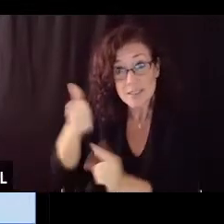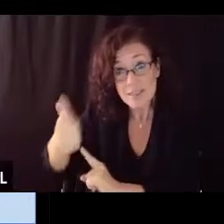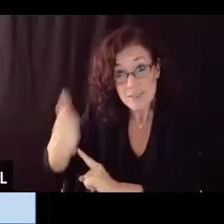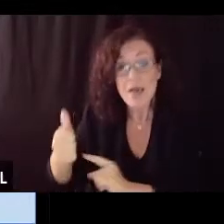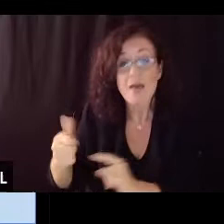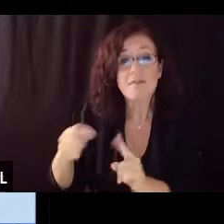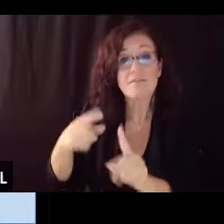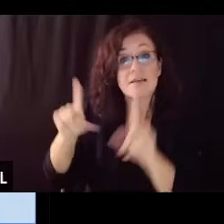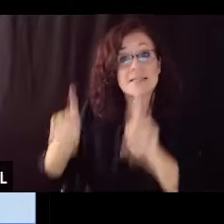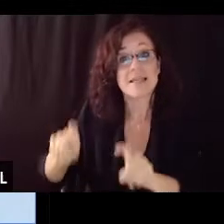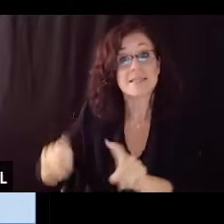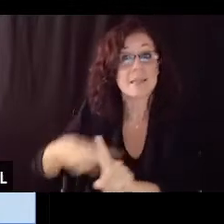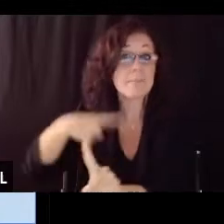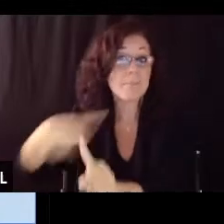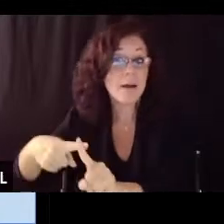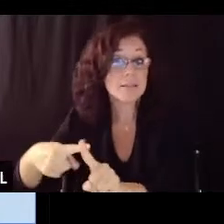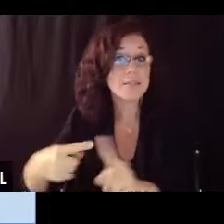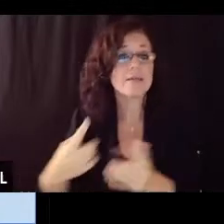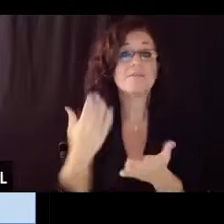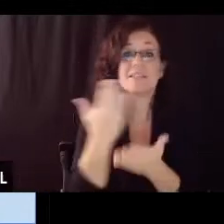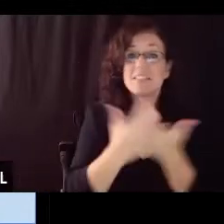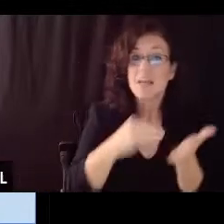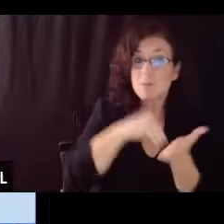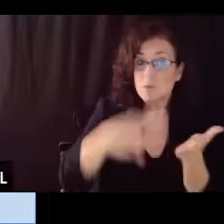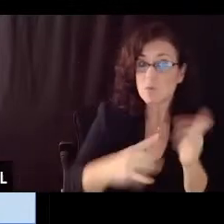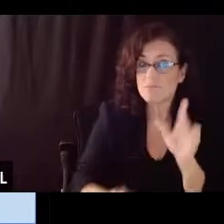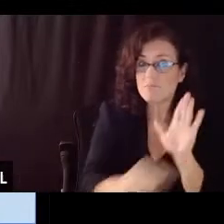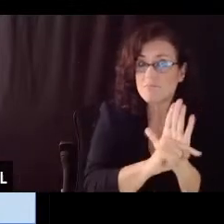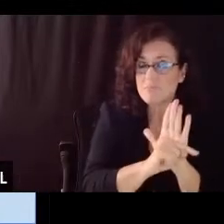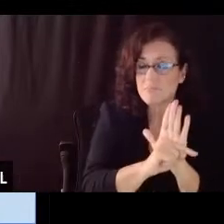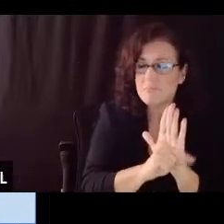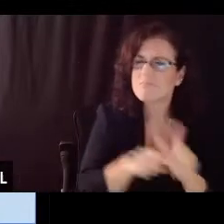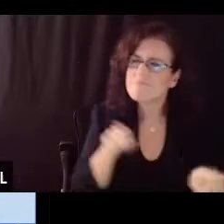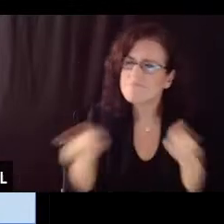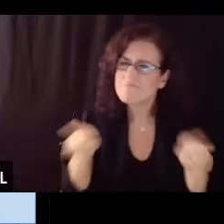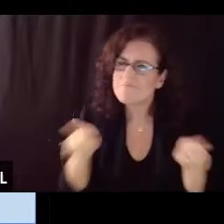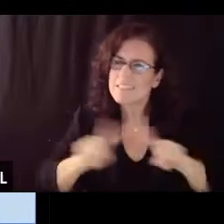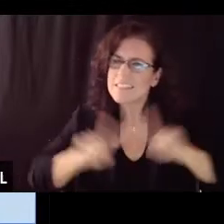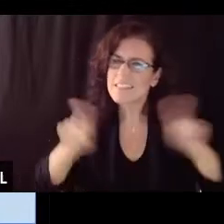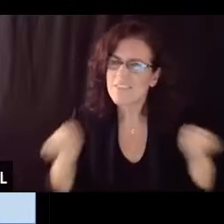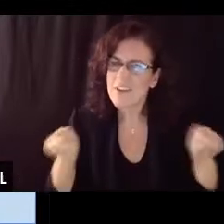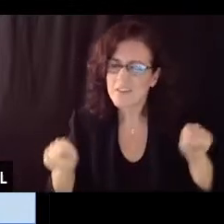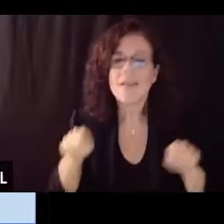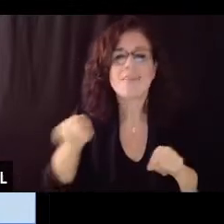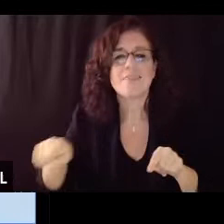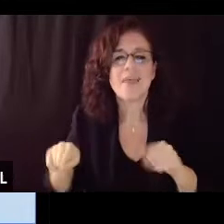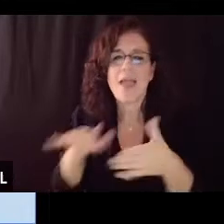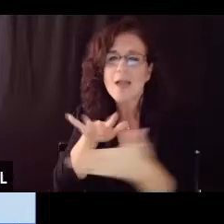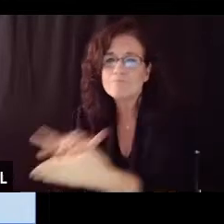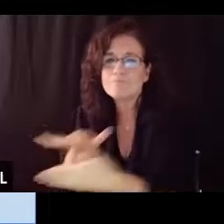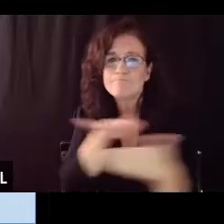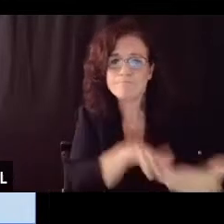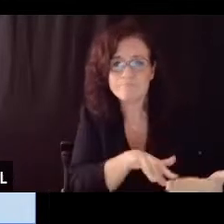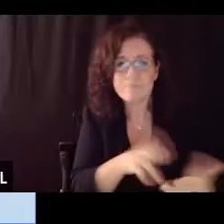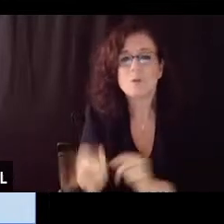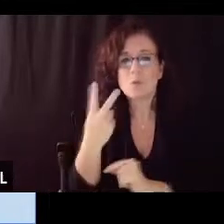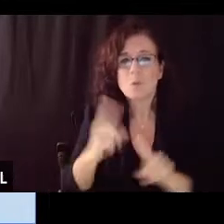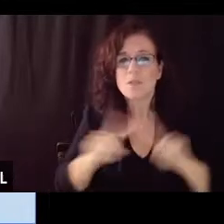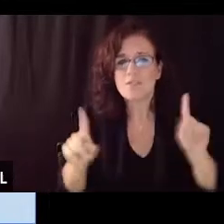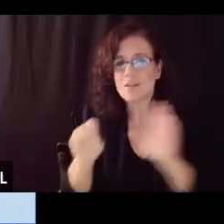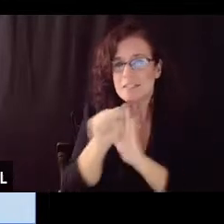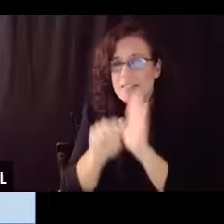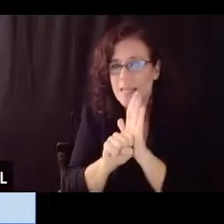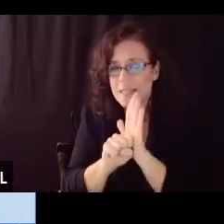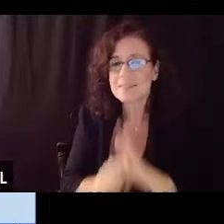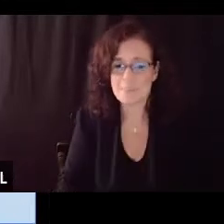and said what are the differences between these children who tested positive or negative and they looked at two different states states and the things